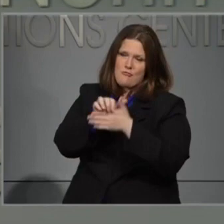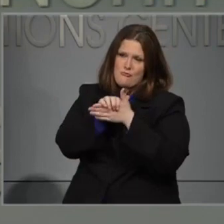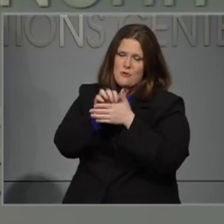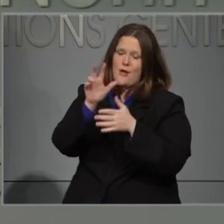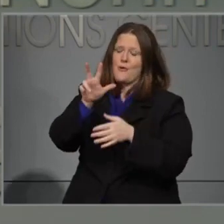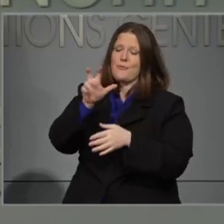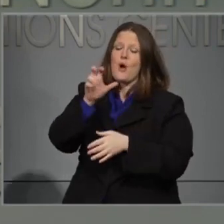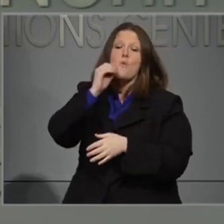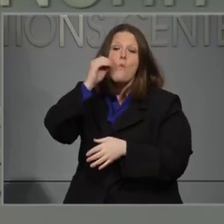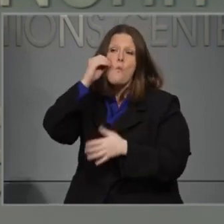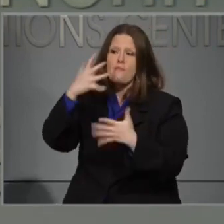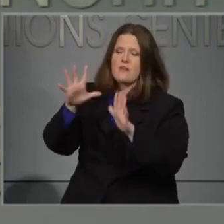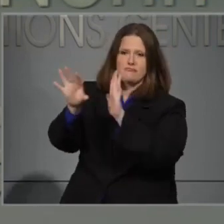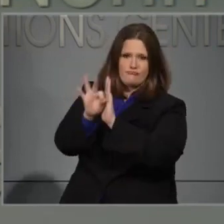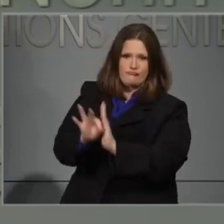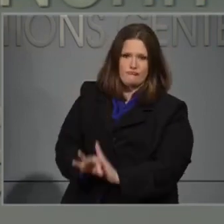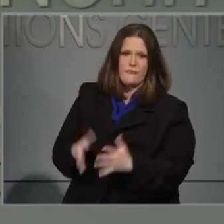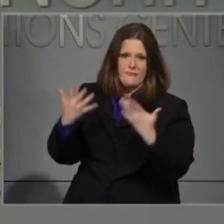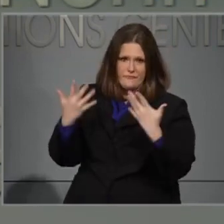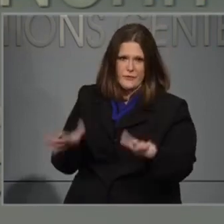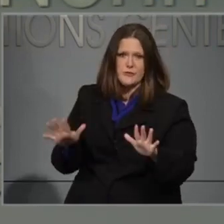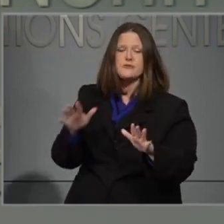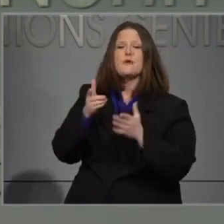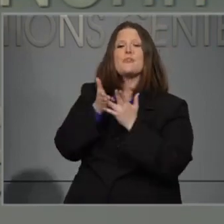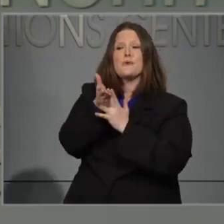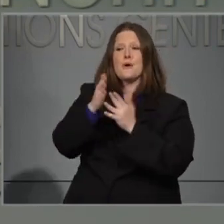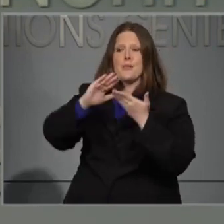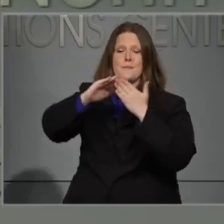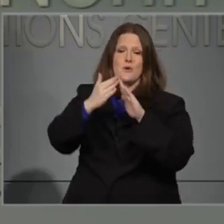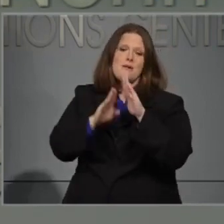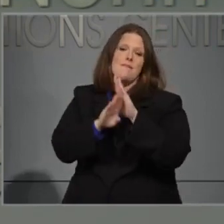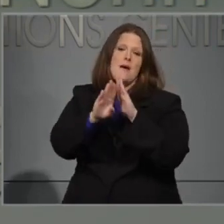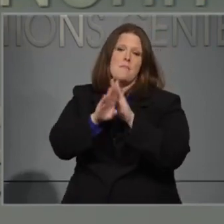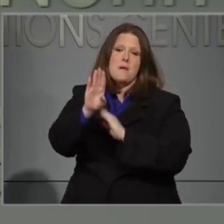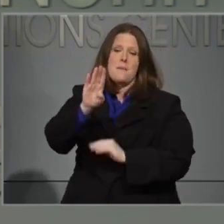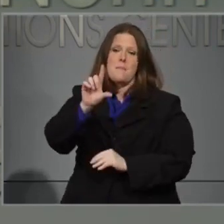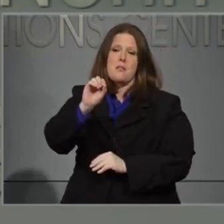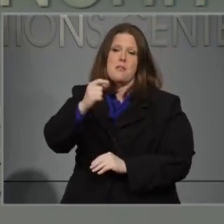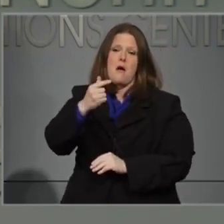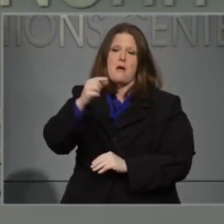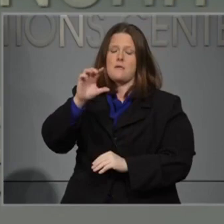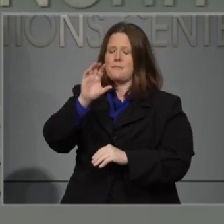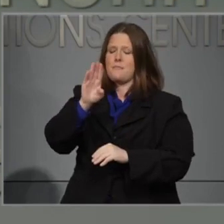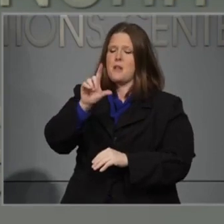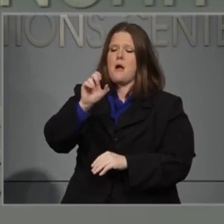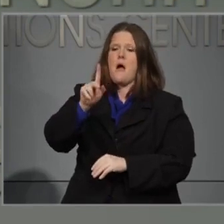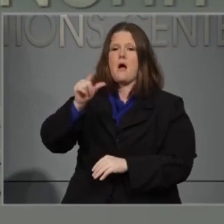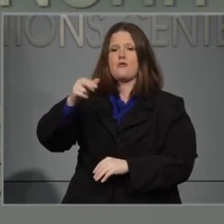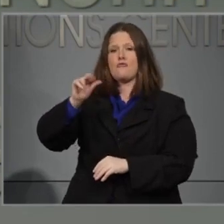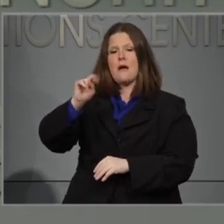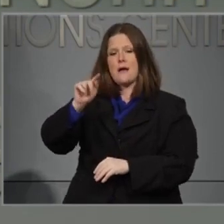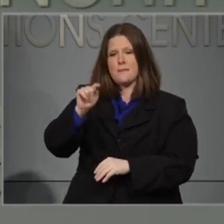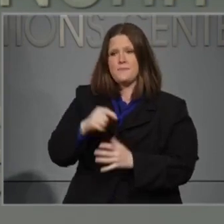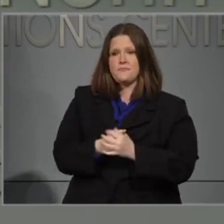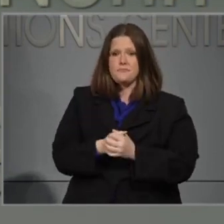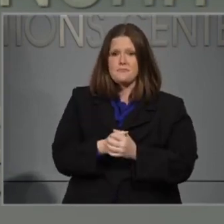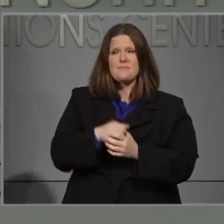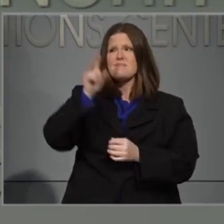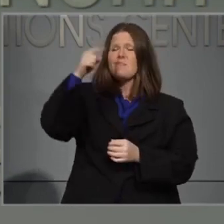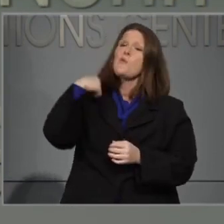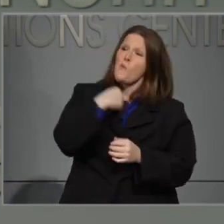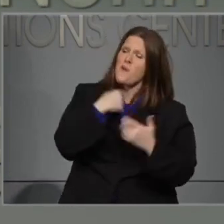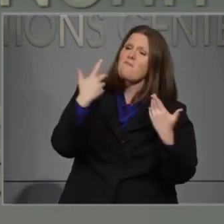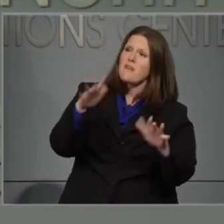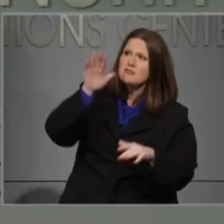program starting today took the federal government almost two years, 500 days after Florence made landfall, to publish the